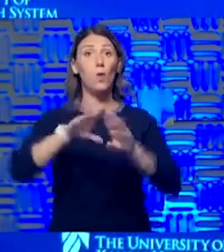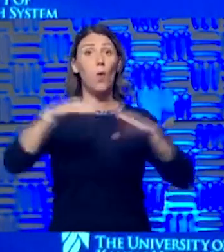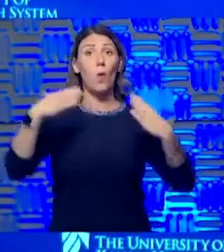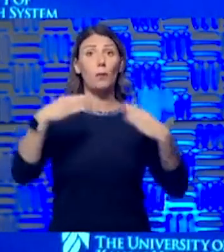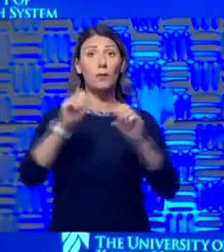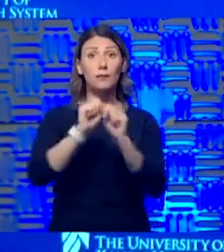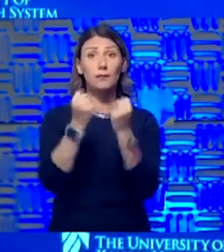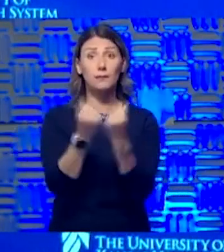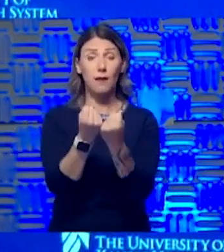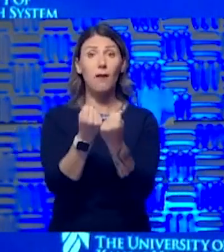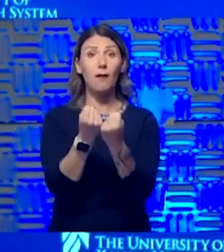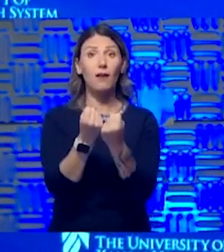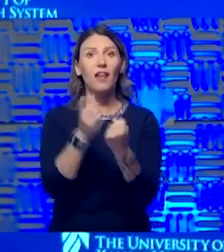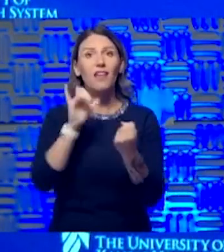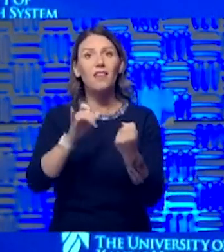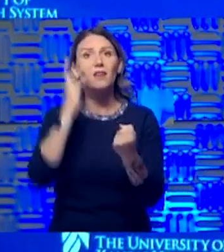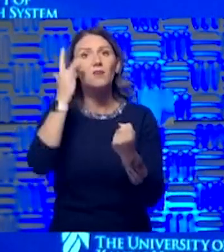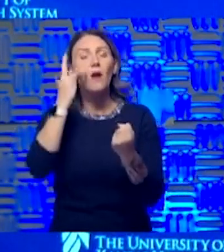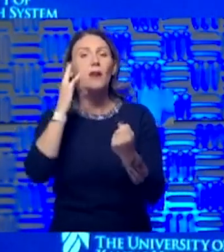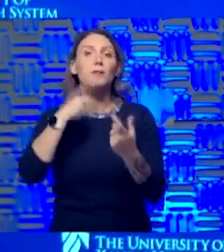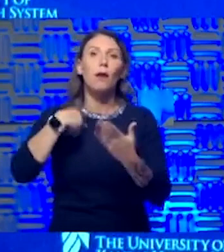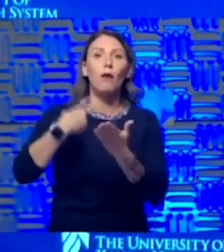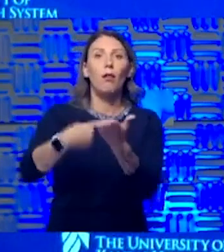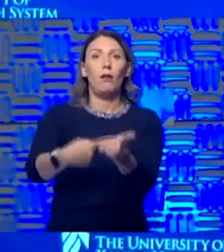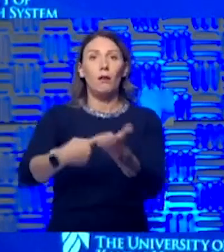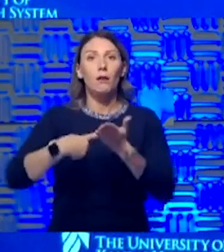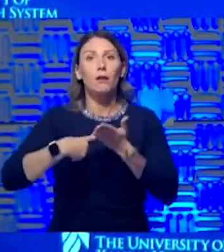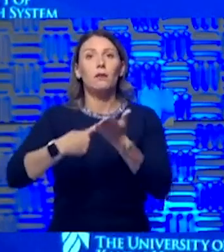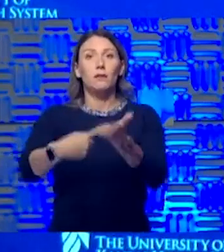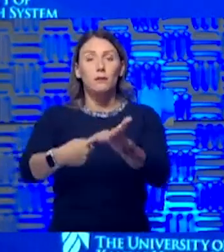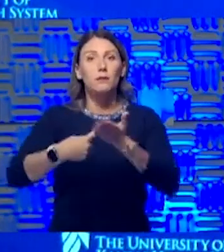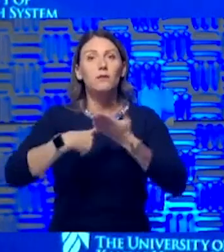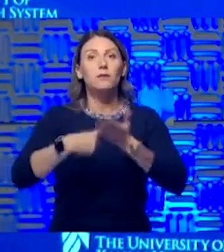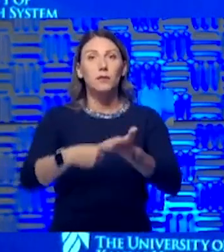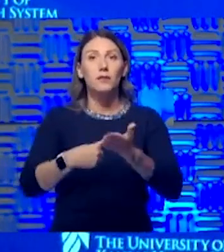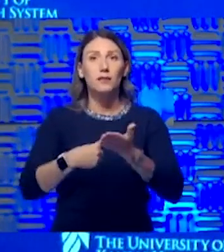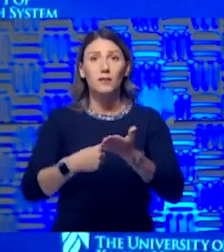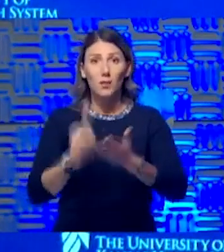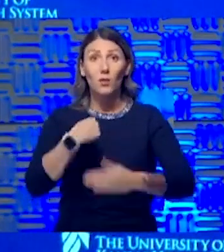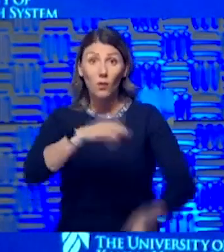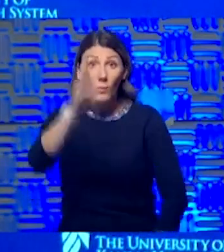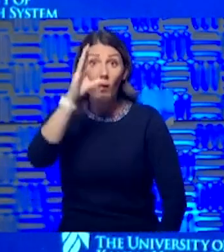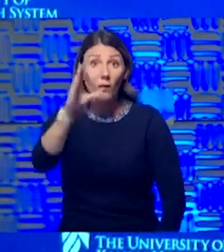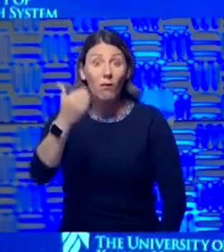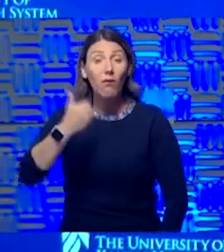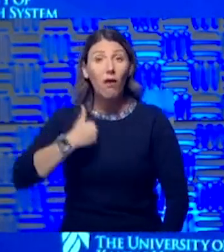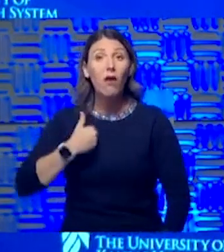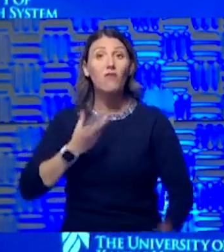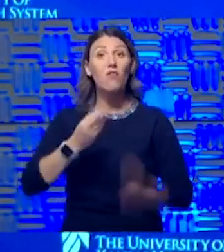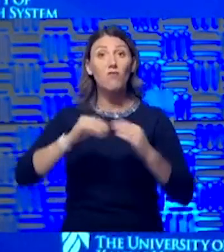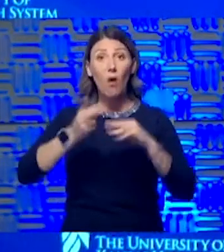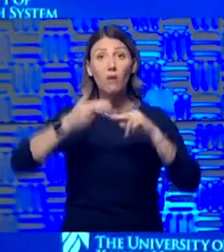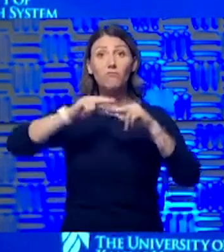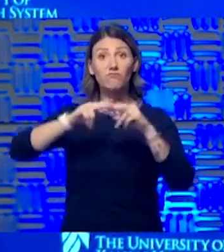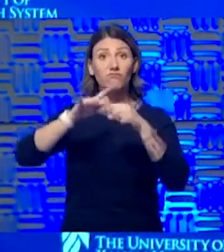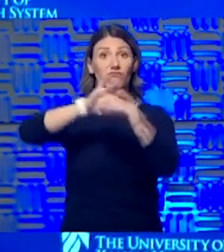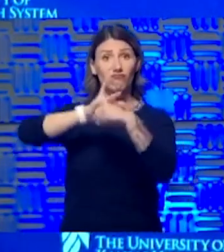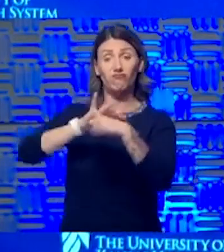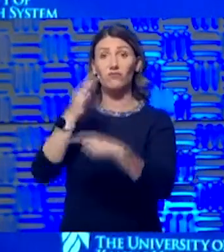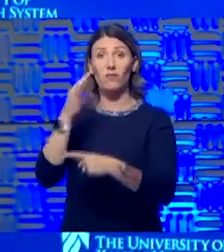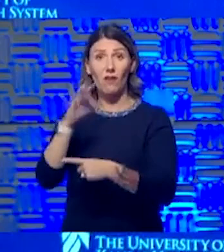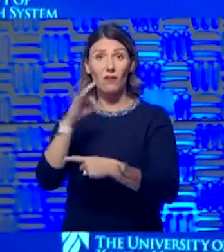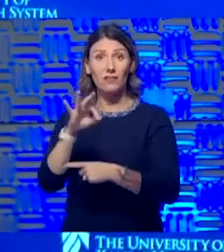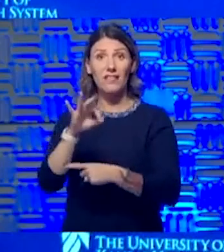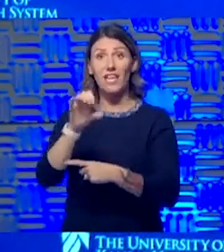what's kept us at – that's why it's been such a long discussion. You see all the debate. We are going to have more corona, SARS-CoV-2